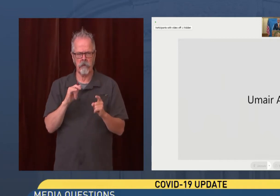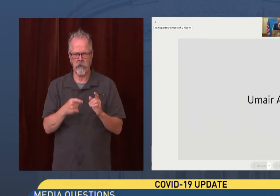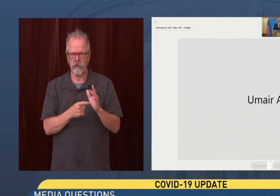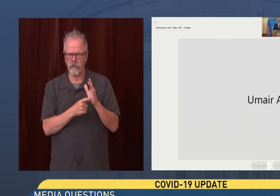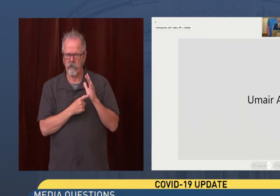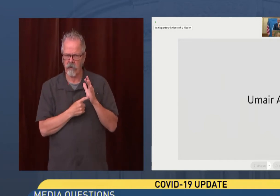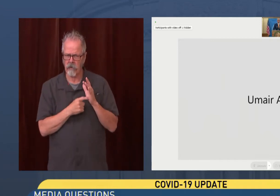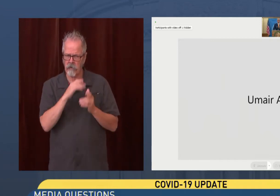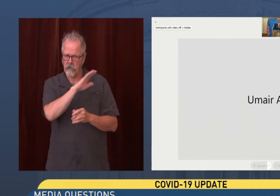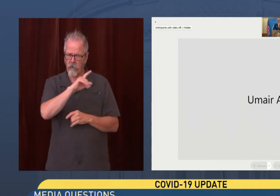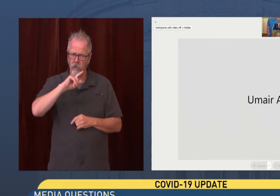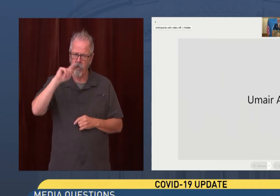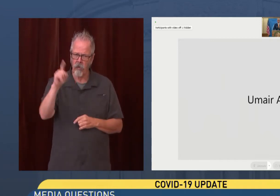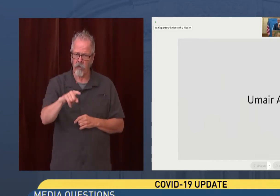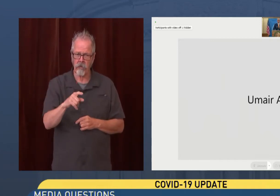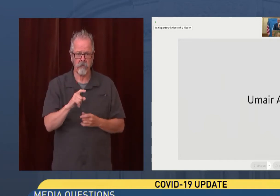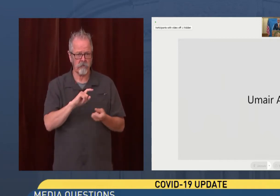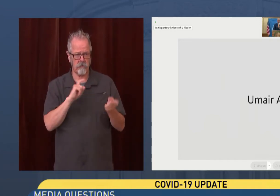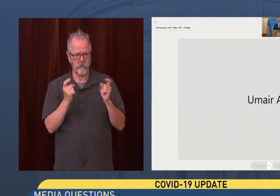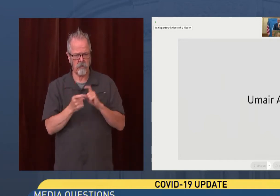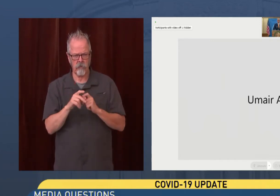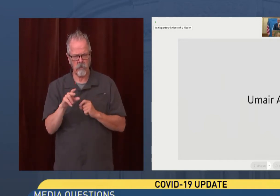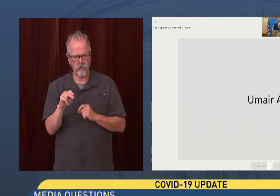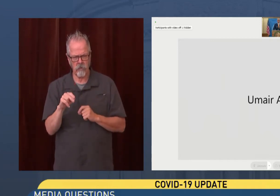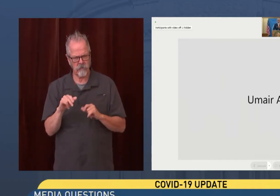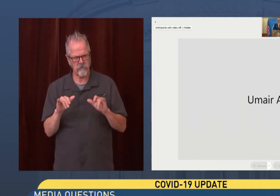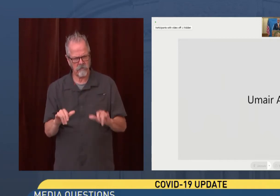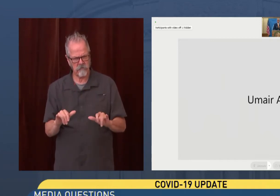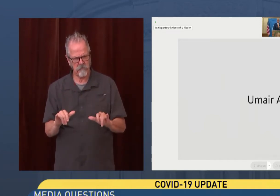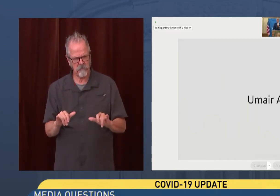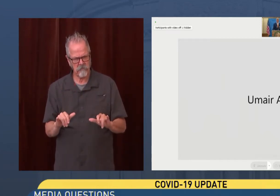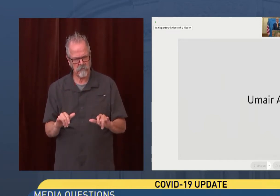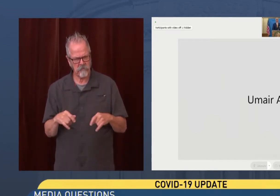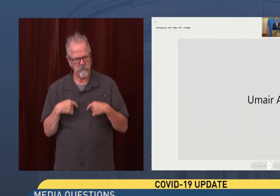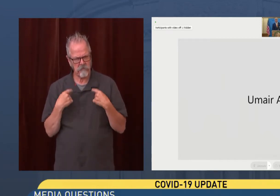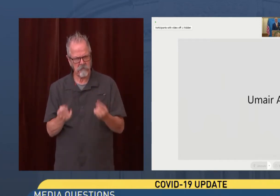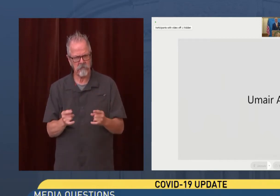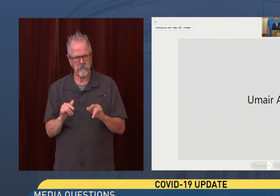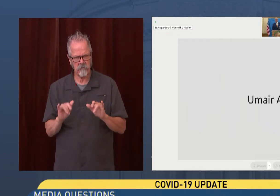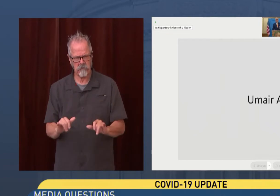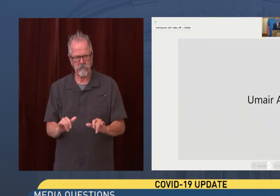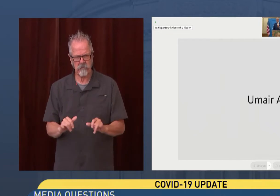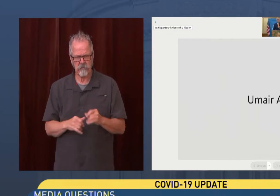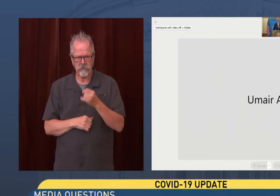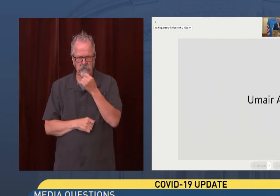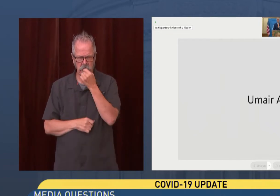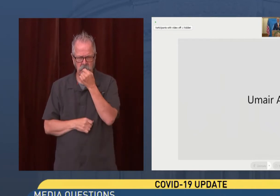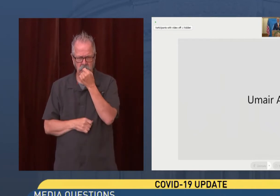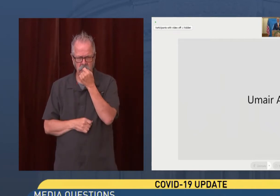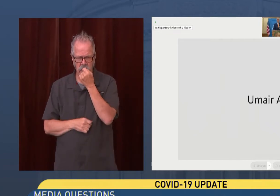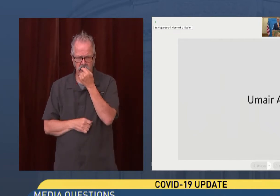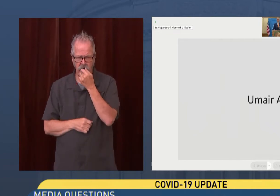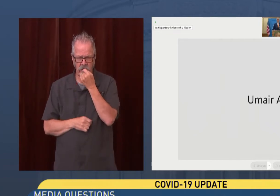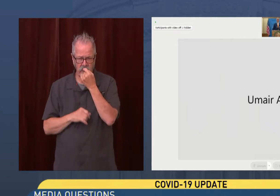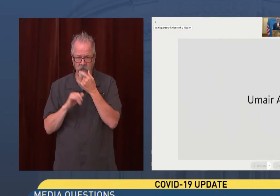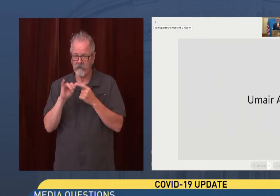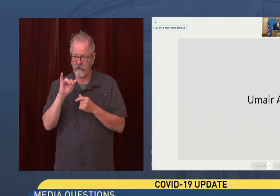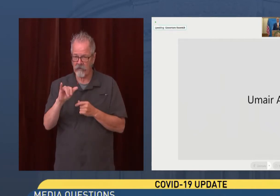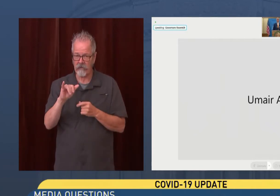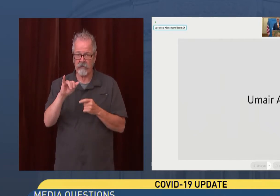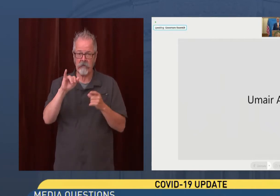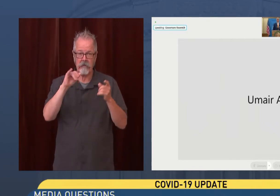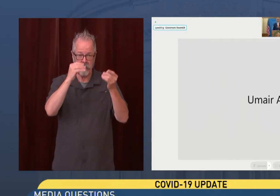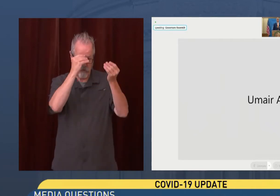But I do think, as the governor said, this is based on the information we have on transmission